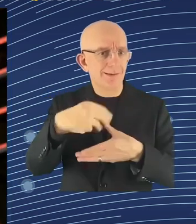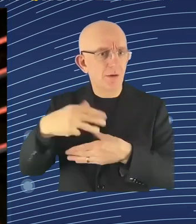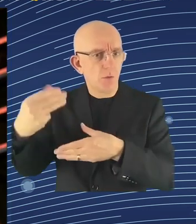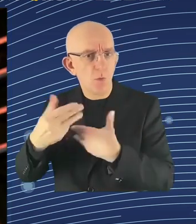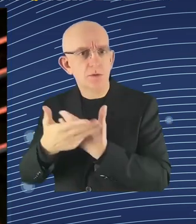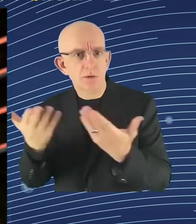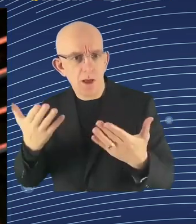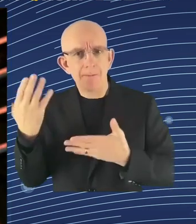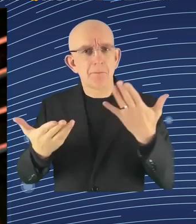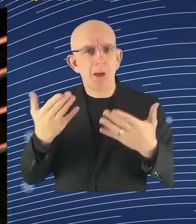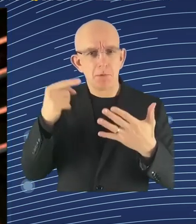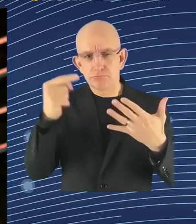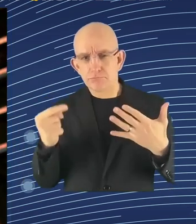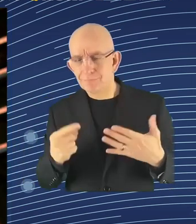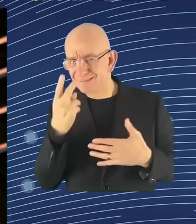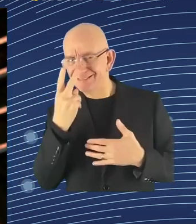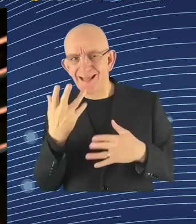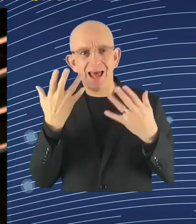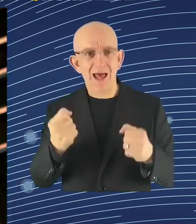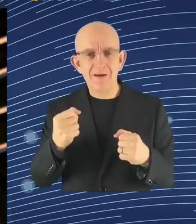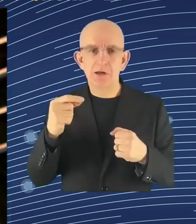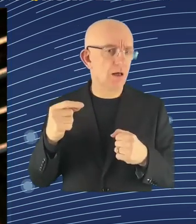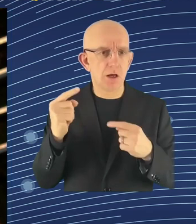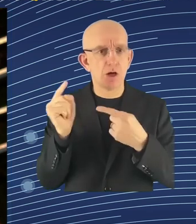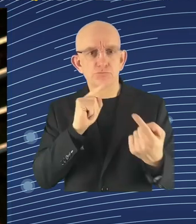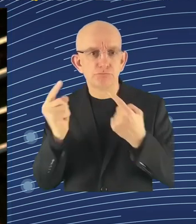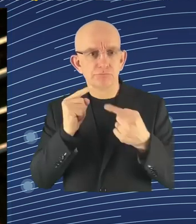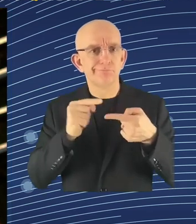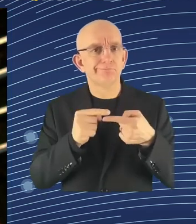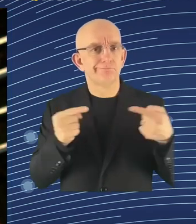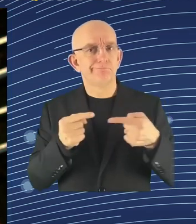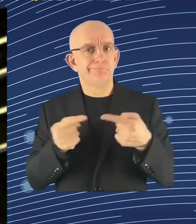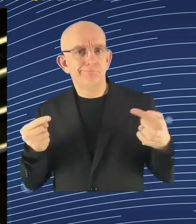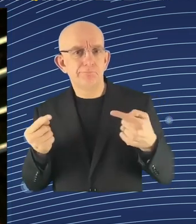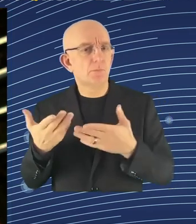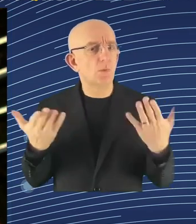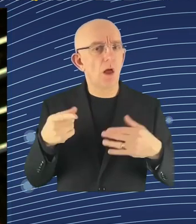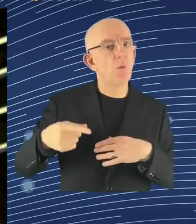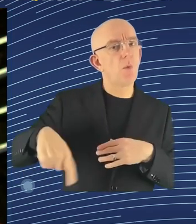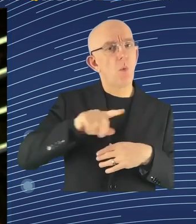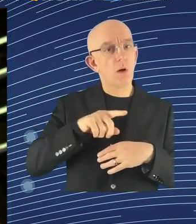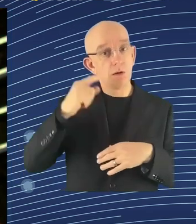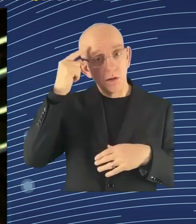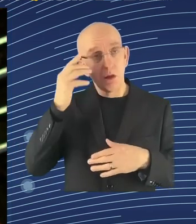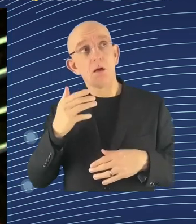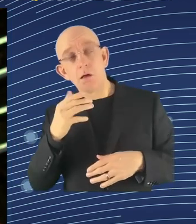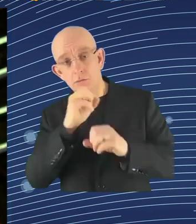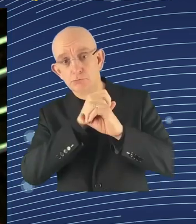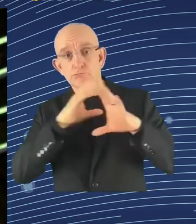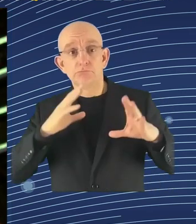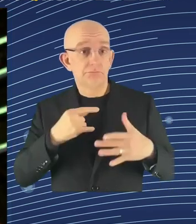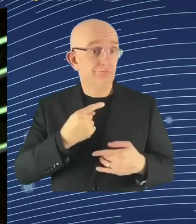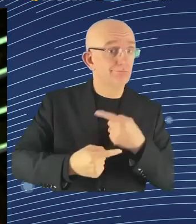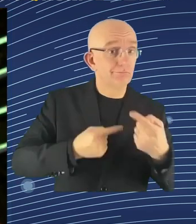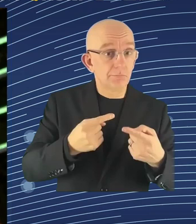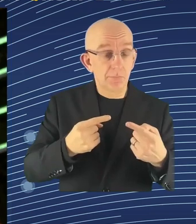I think that the consent is still a discussion. I would say that we can never have consent as a basis for sharing